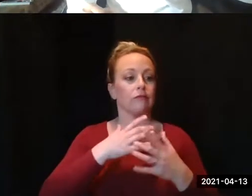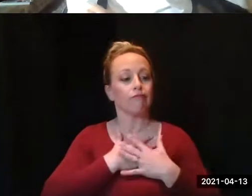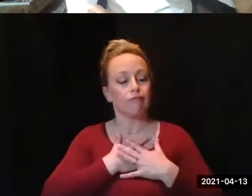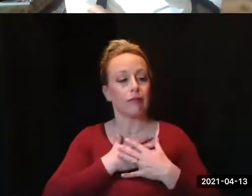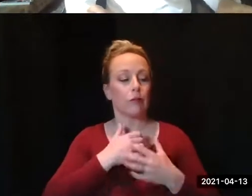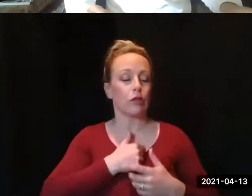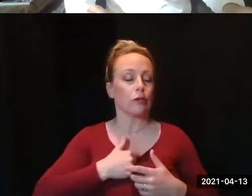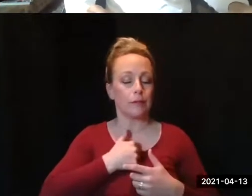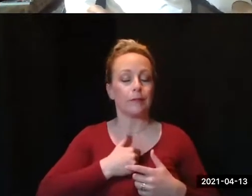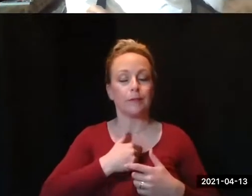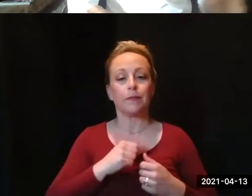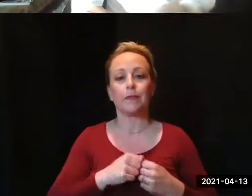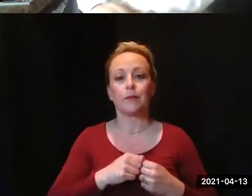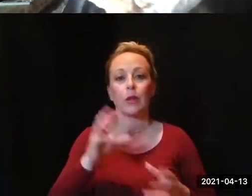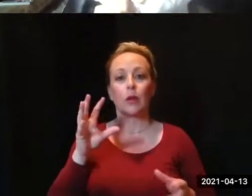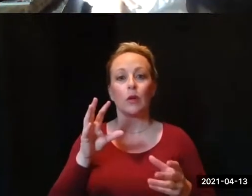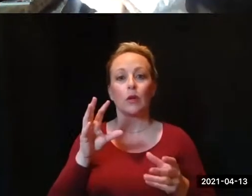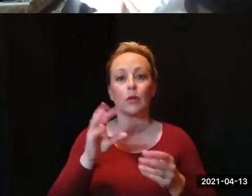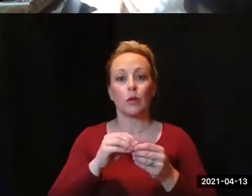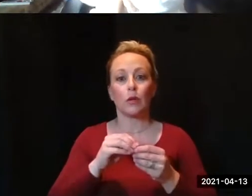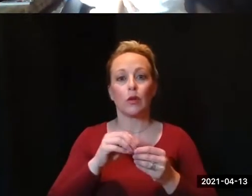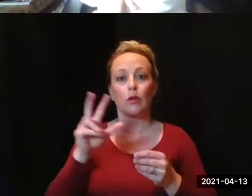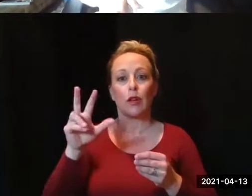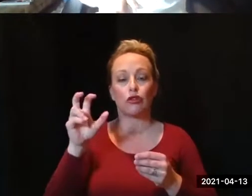now is at 311 in Rock Island County.